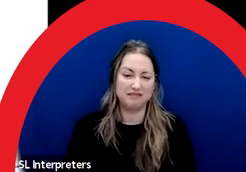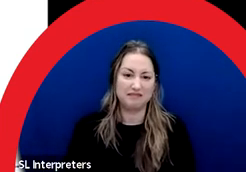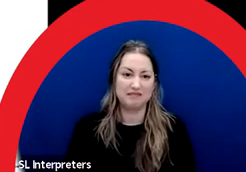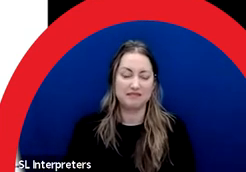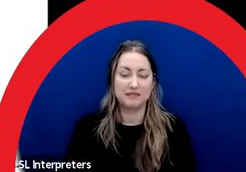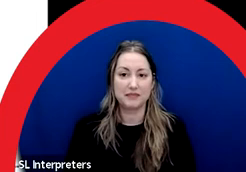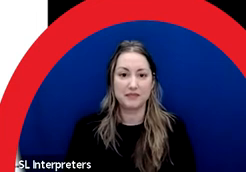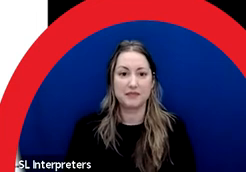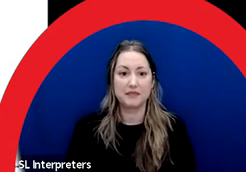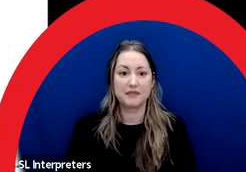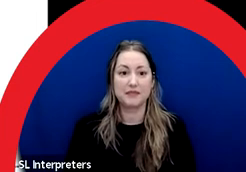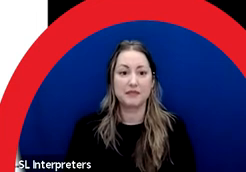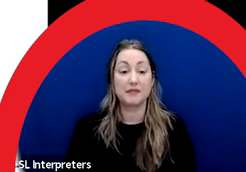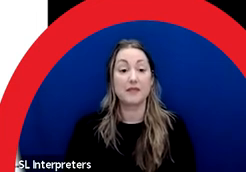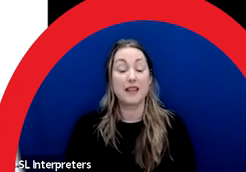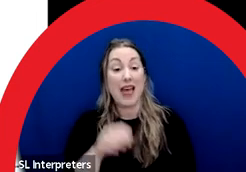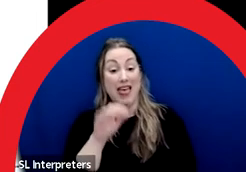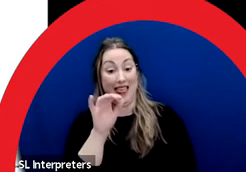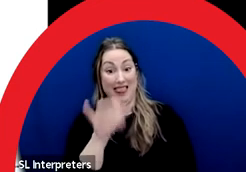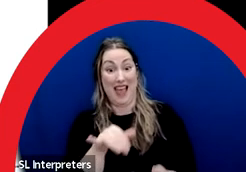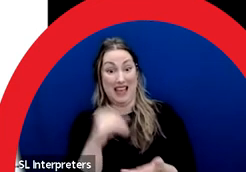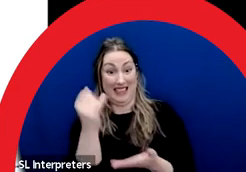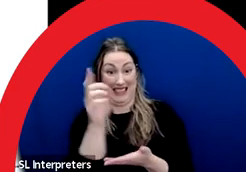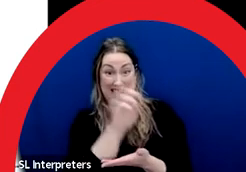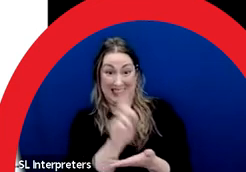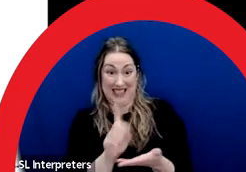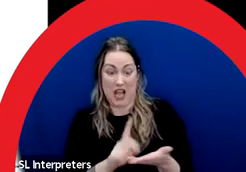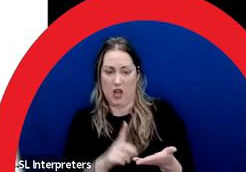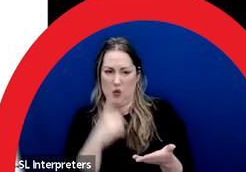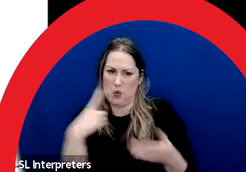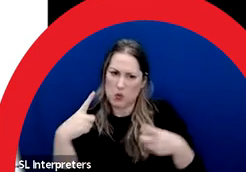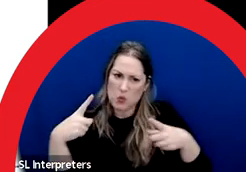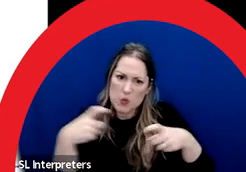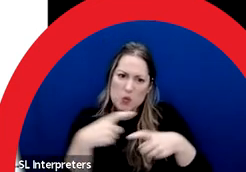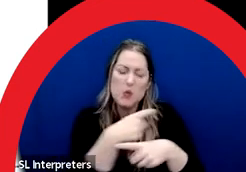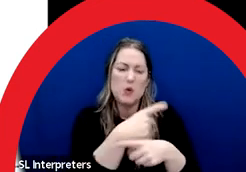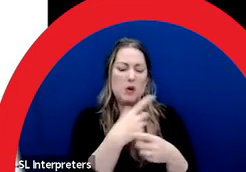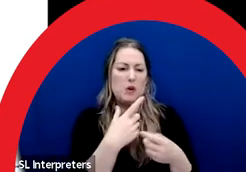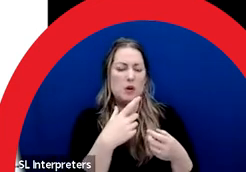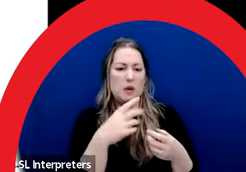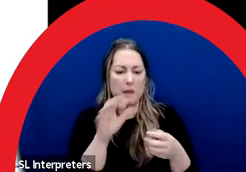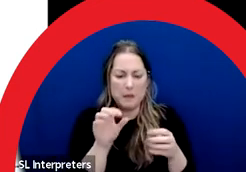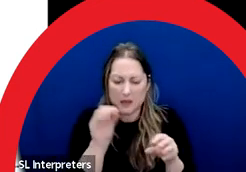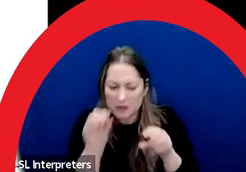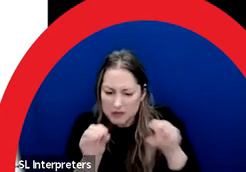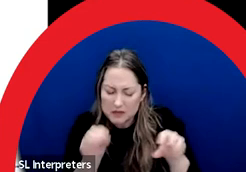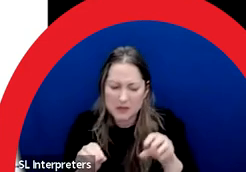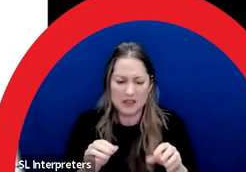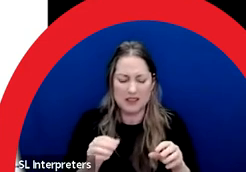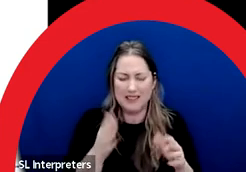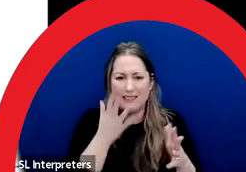The artist's design was very detailed with lots of specialized mark making and many colors.